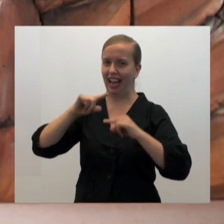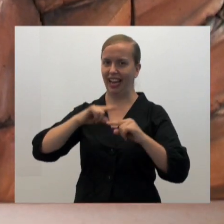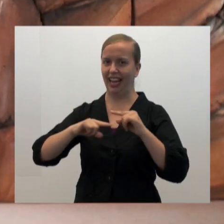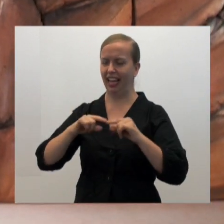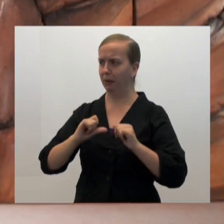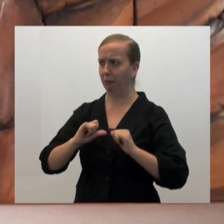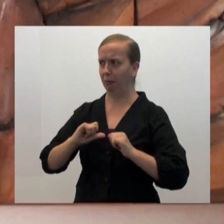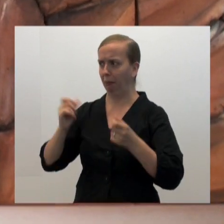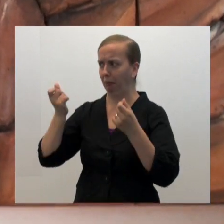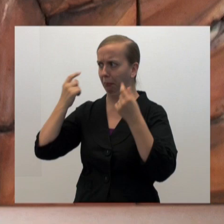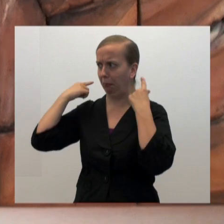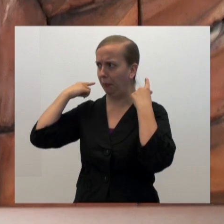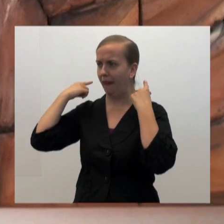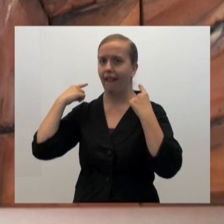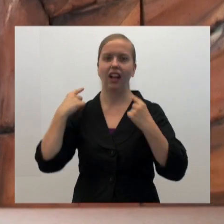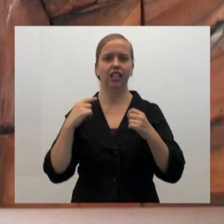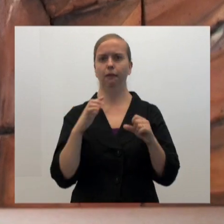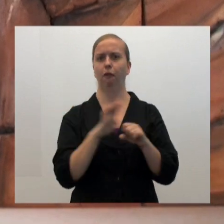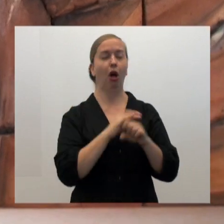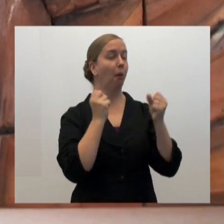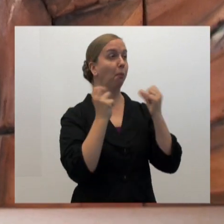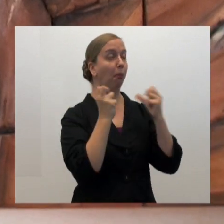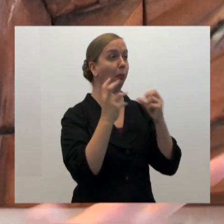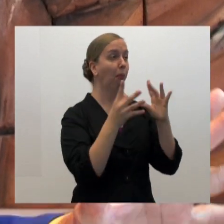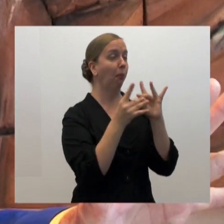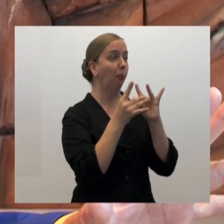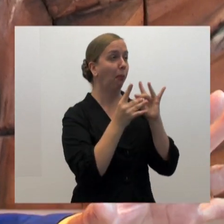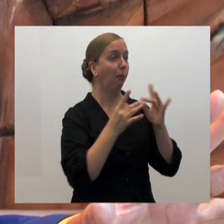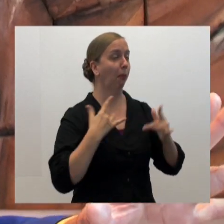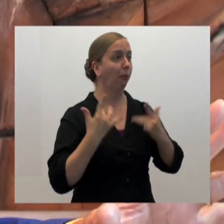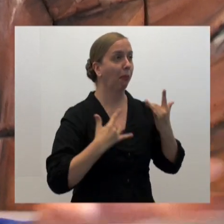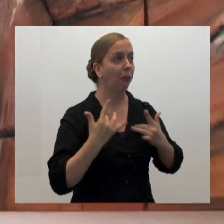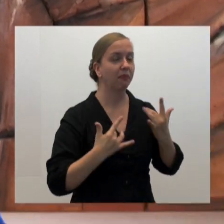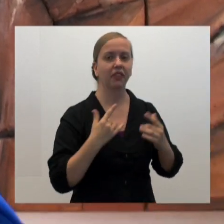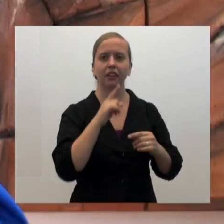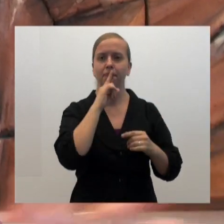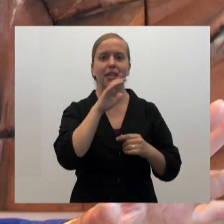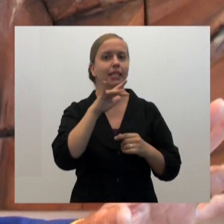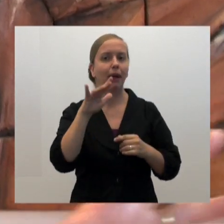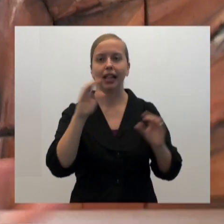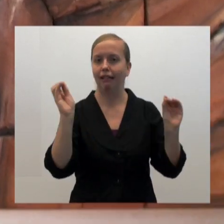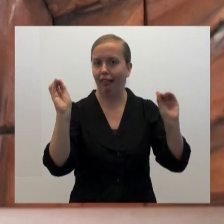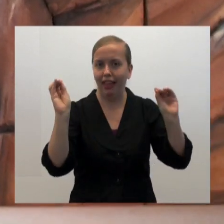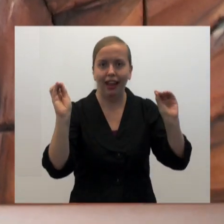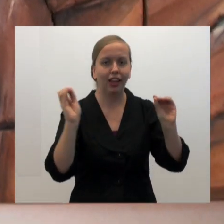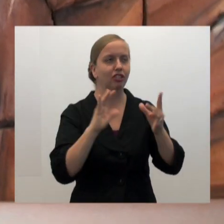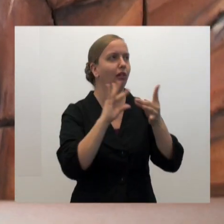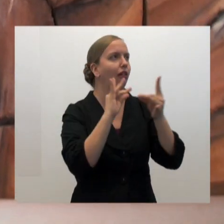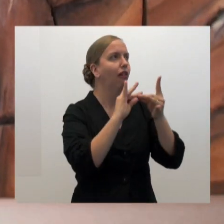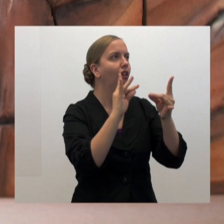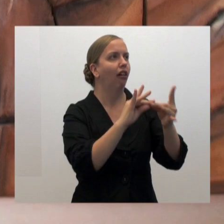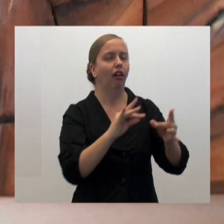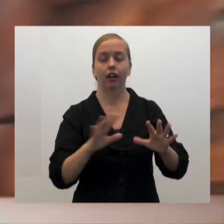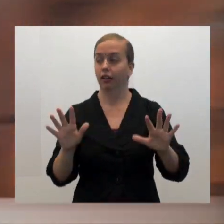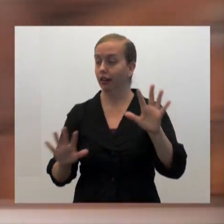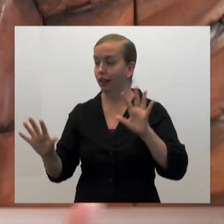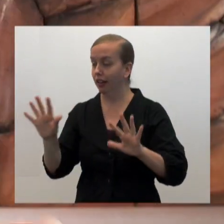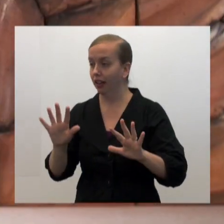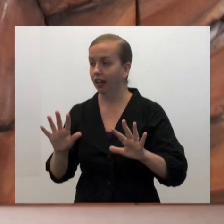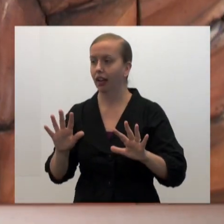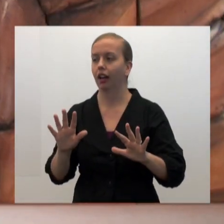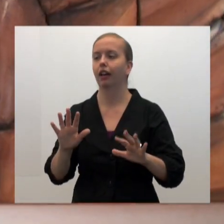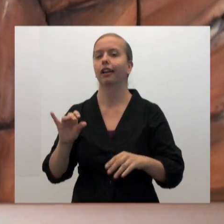I was not nearly a good enough signer to understand what they were doing because they were in full-blown sign language, you know, not spelling and just boom enough.